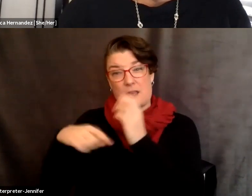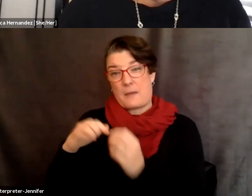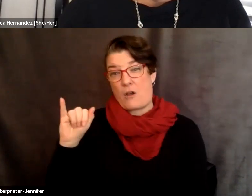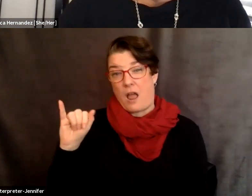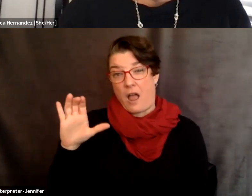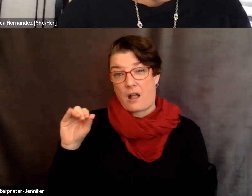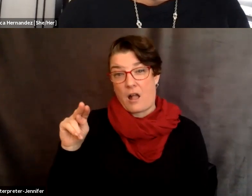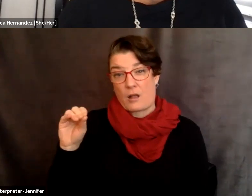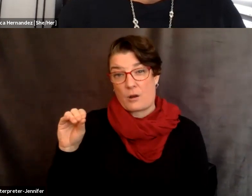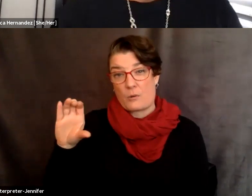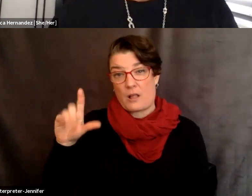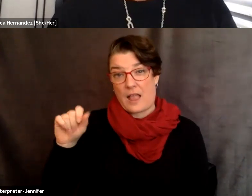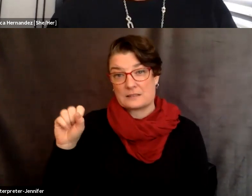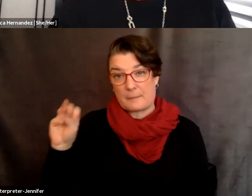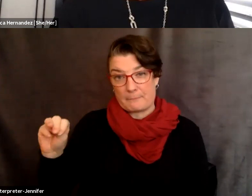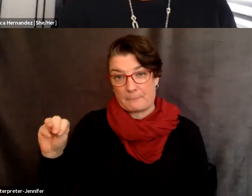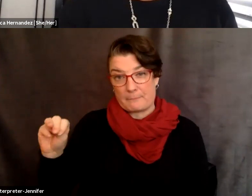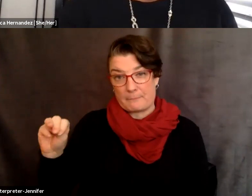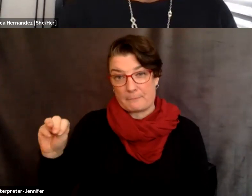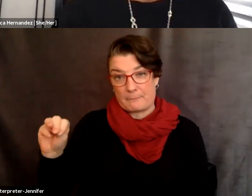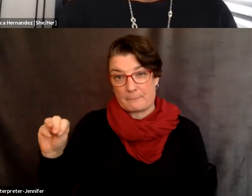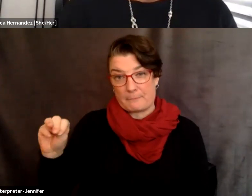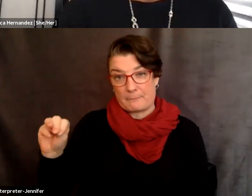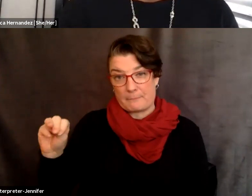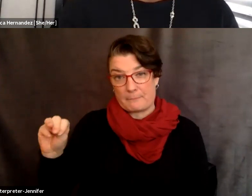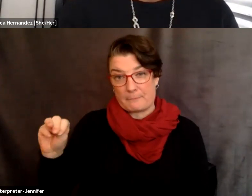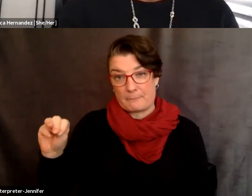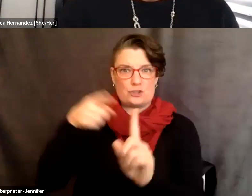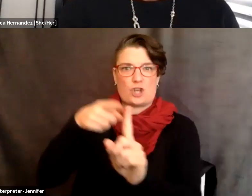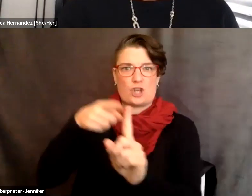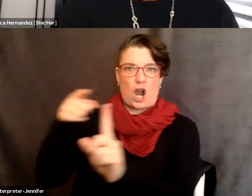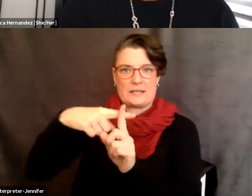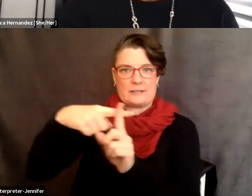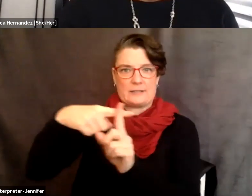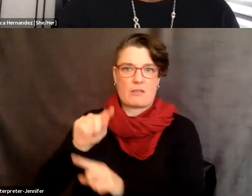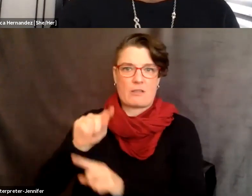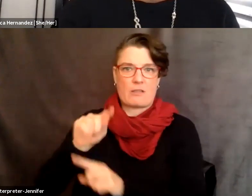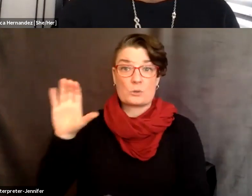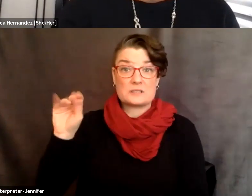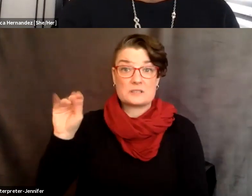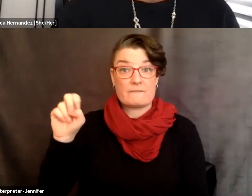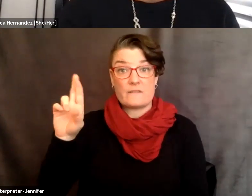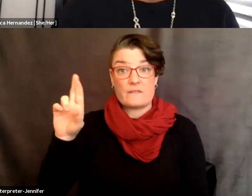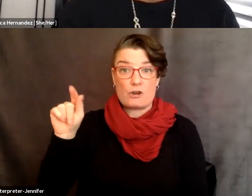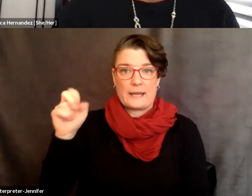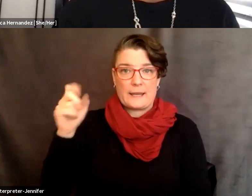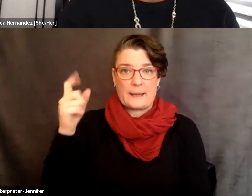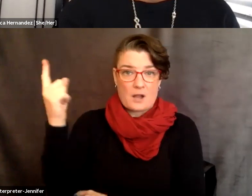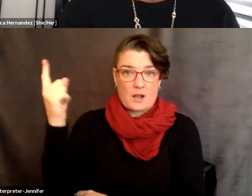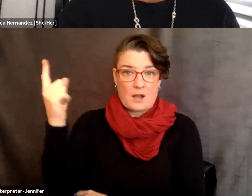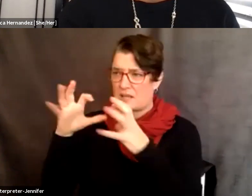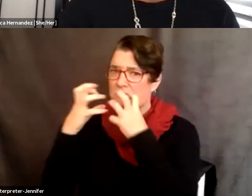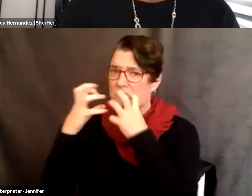the U S context where people have targeted these Confederate monuments as something, um, to be embraced and something that